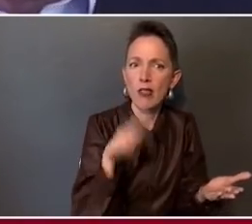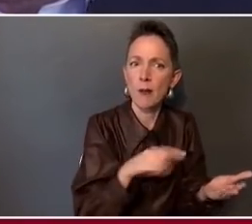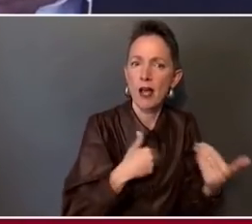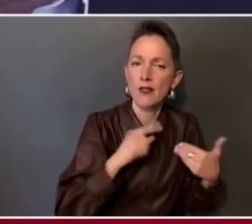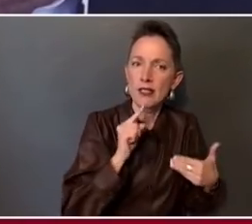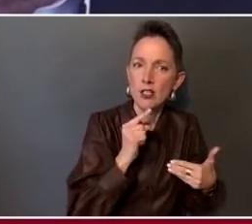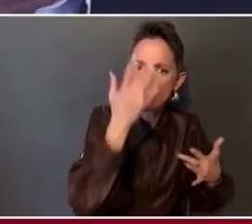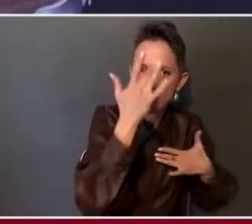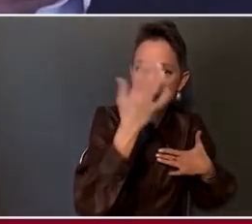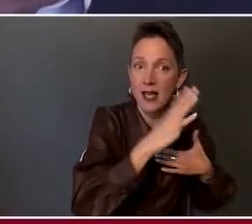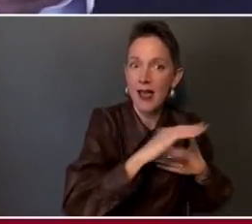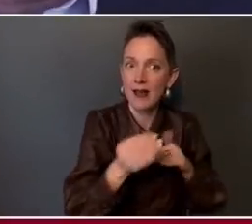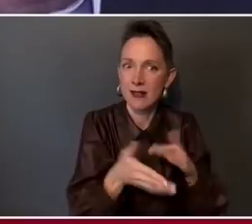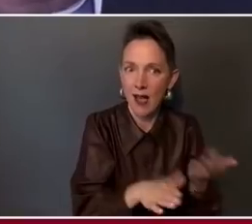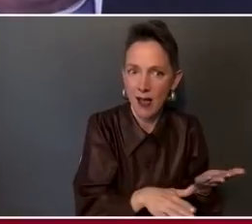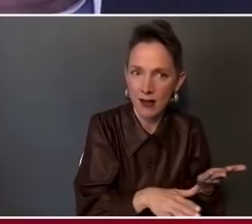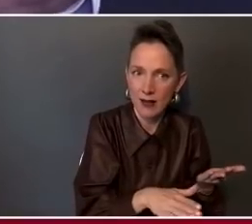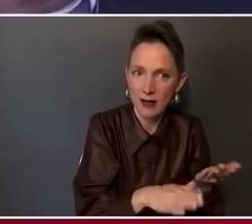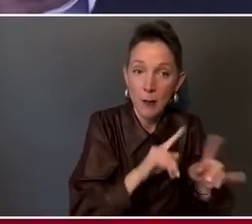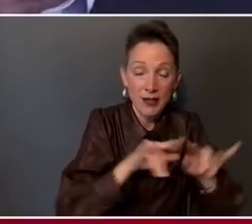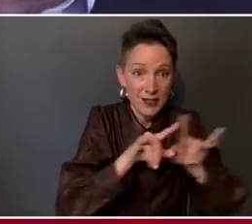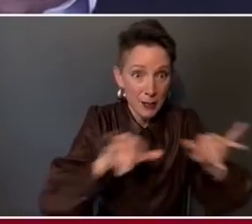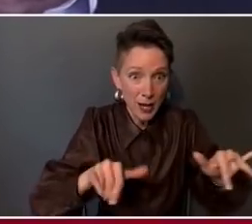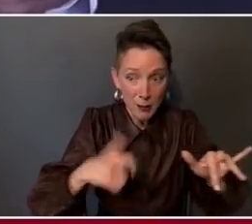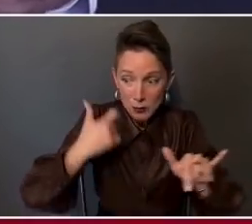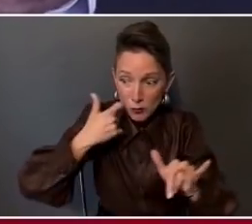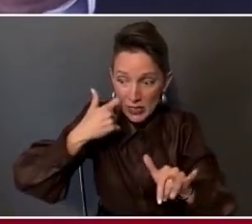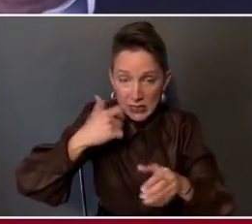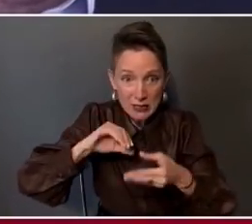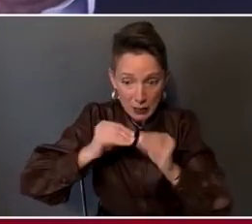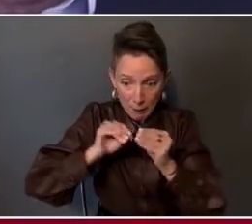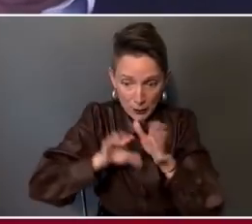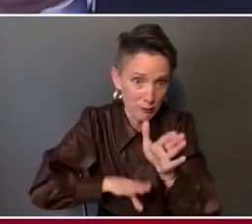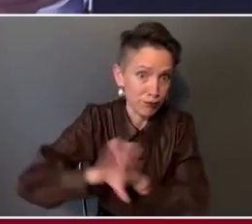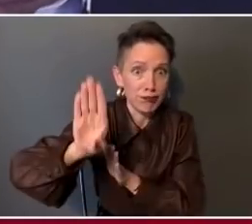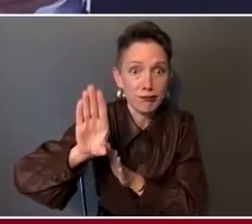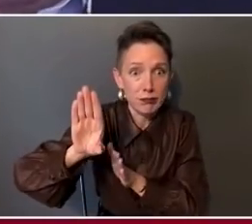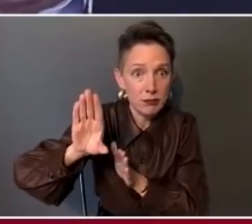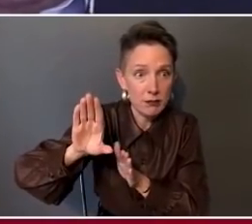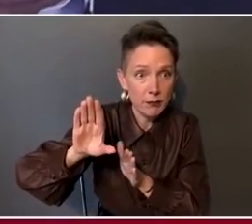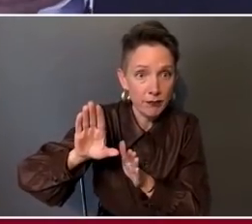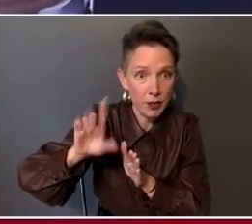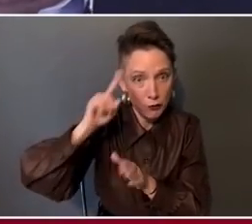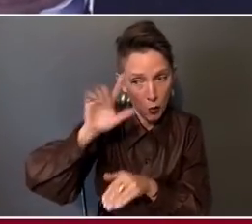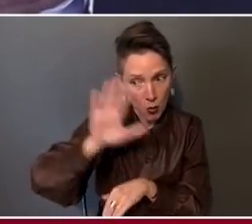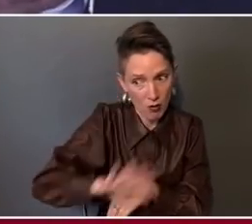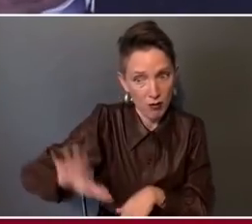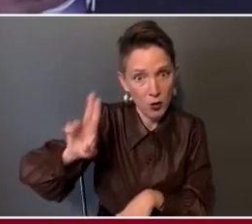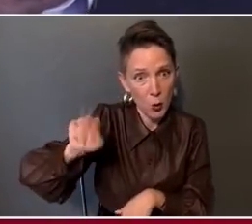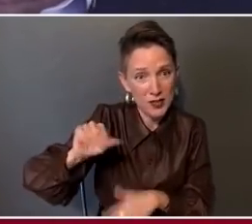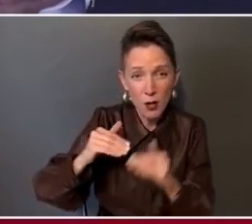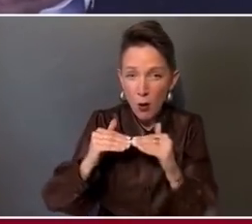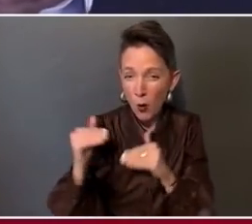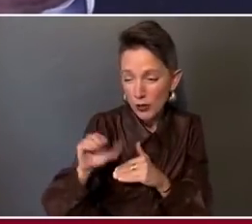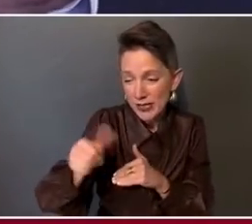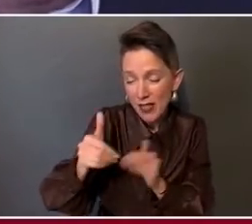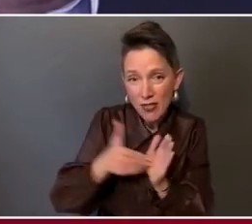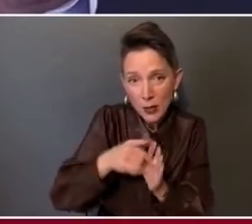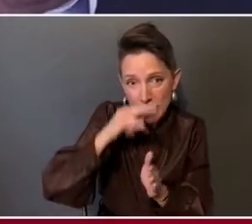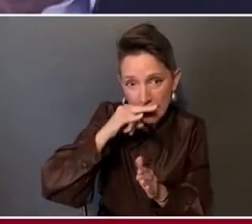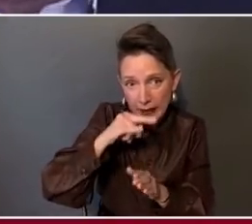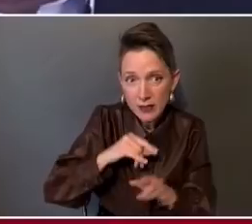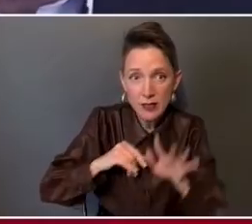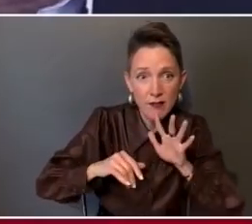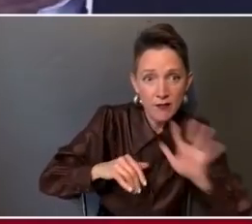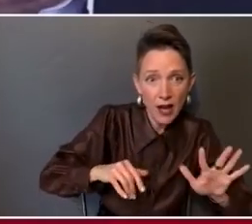But at the same time, during this recent surge in the United States, over 10,000 kids aged 5 to 11